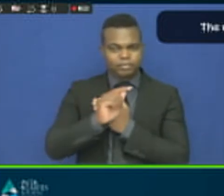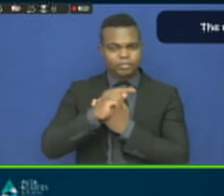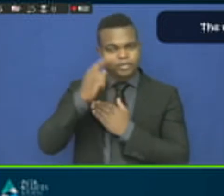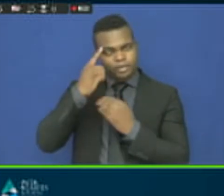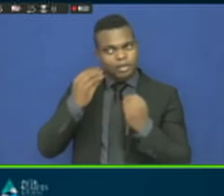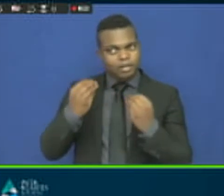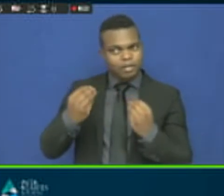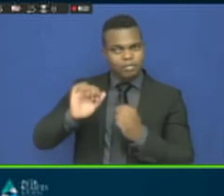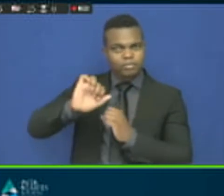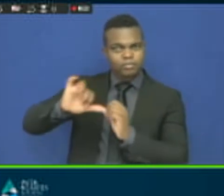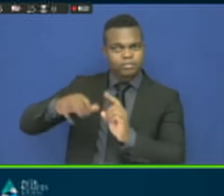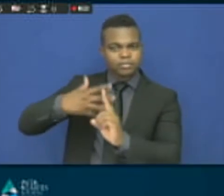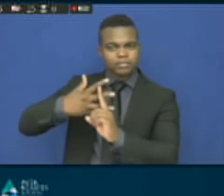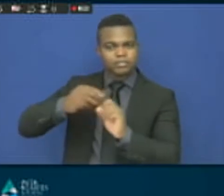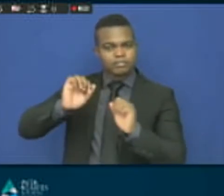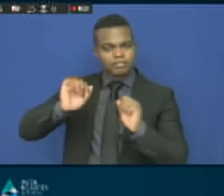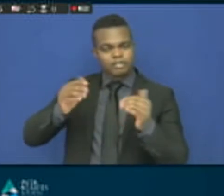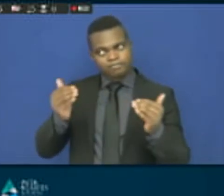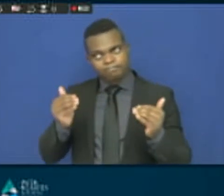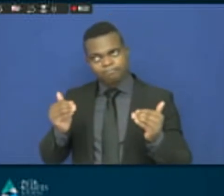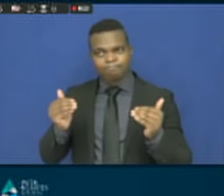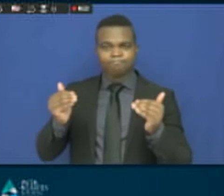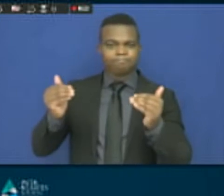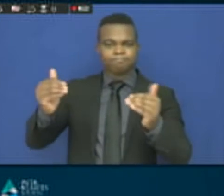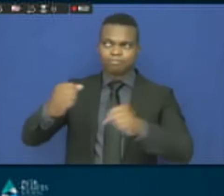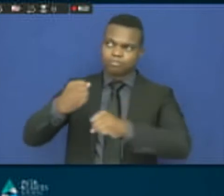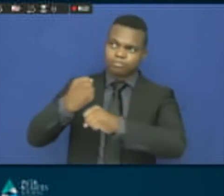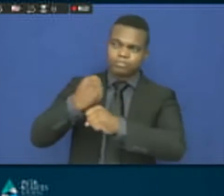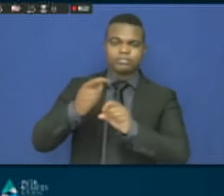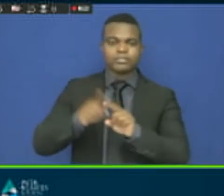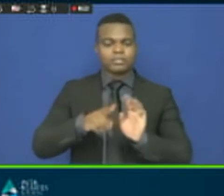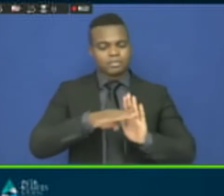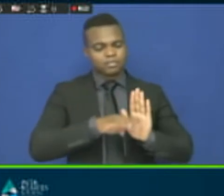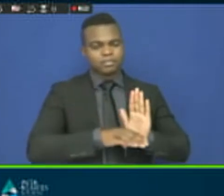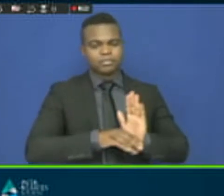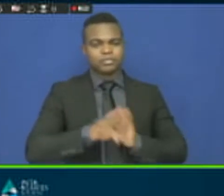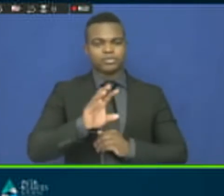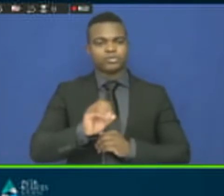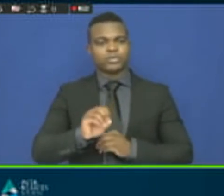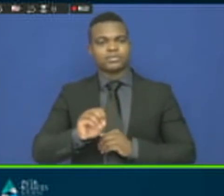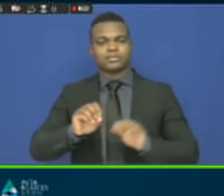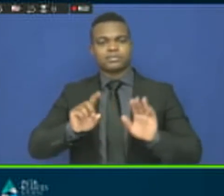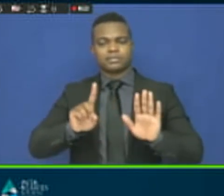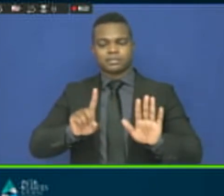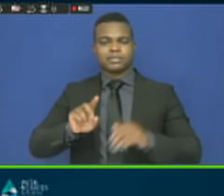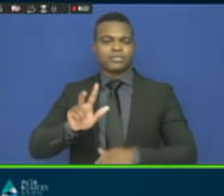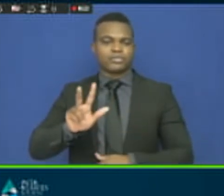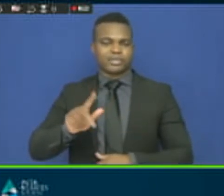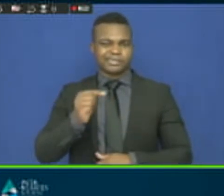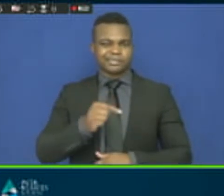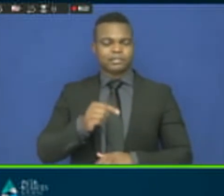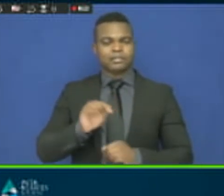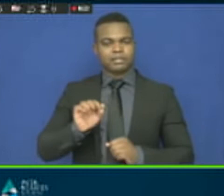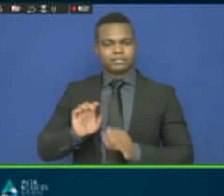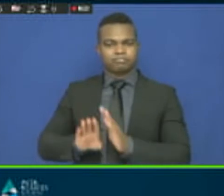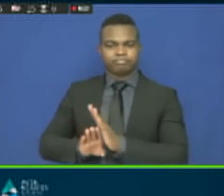there is a need to link the SDGs and Agenda 263 to